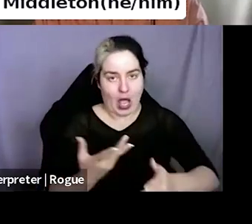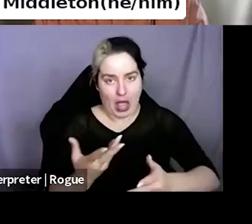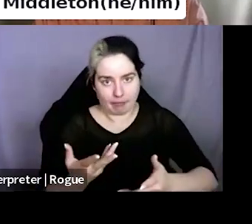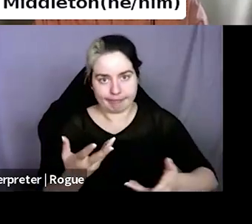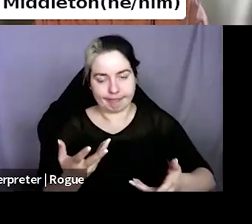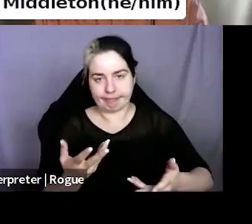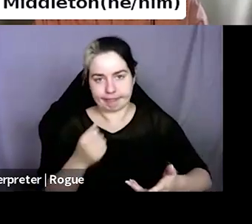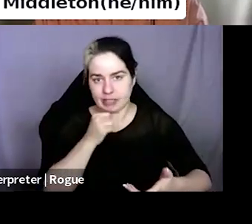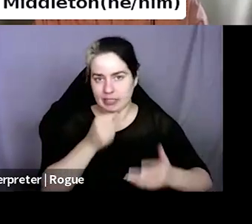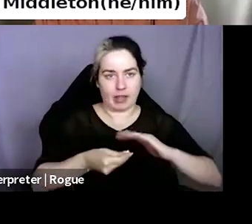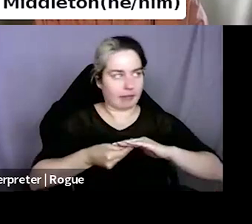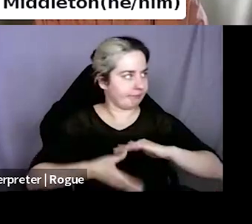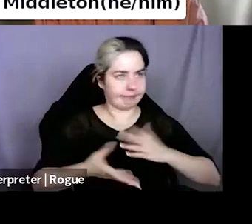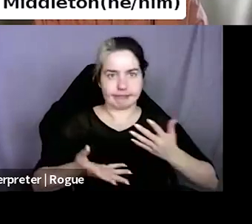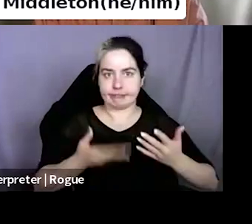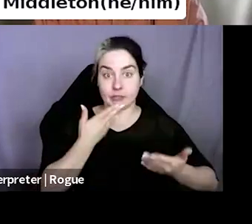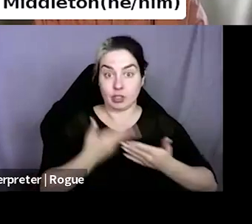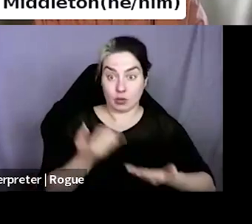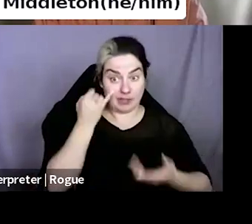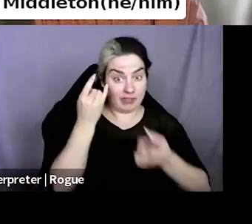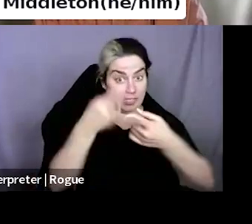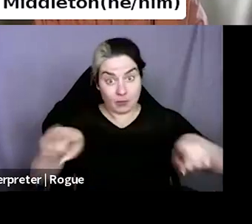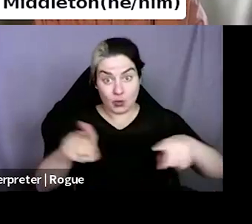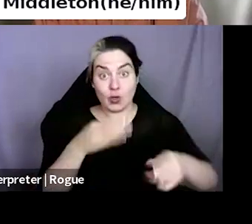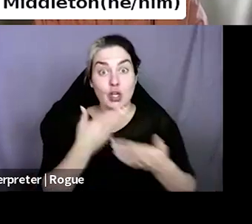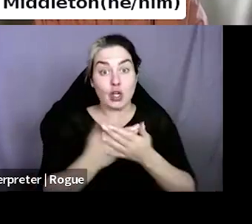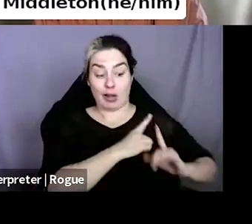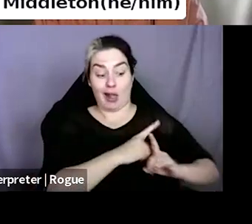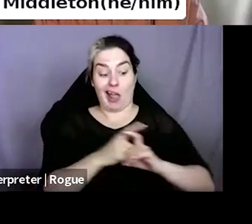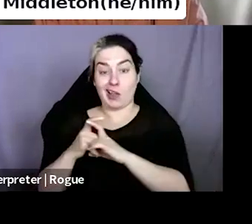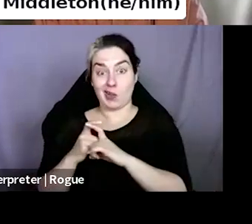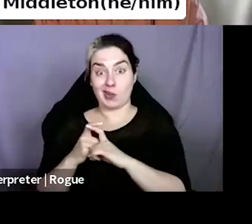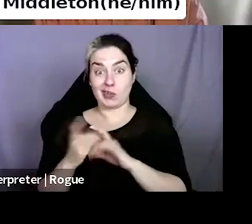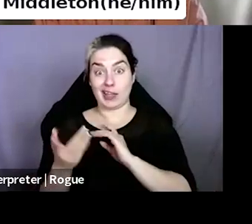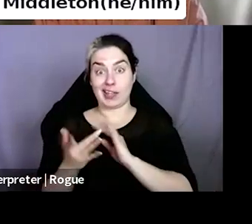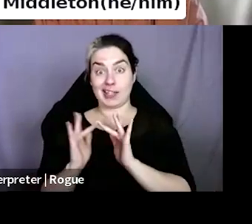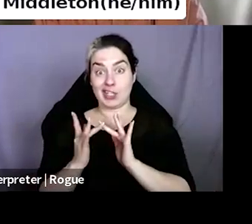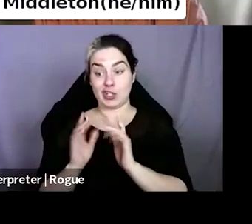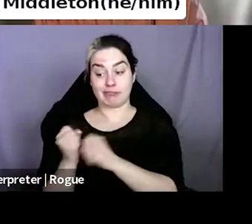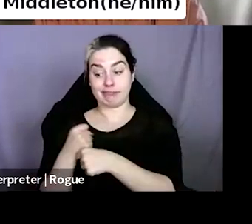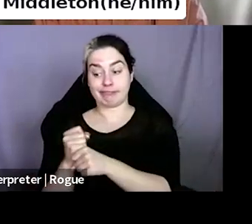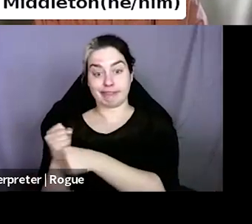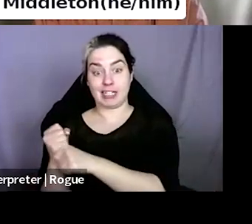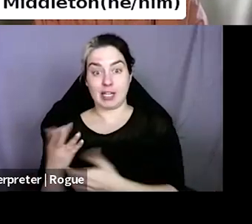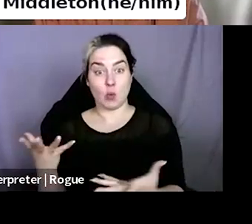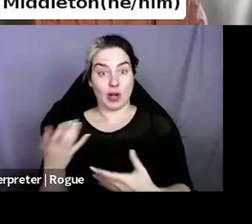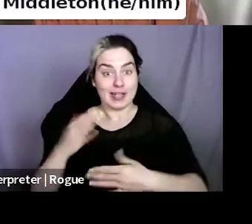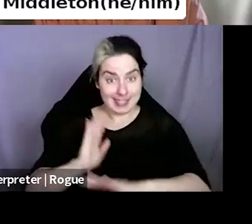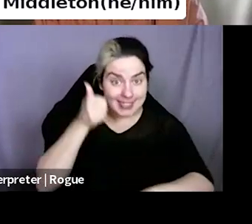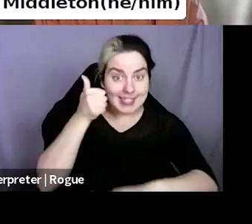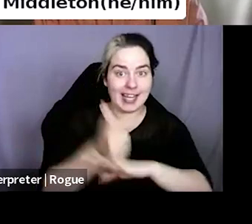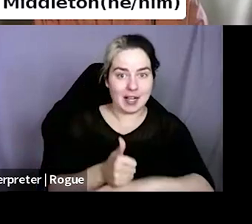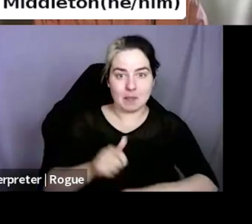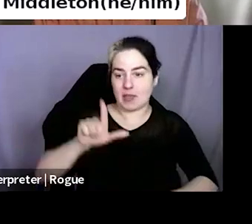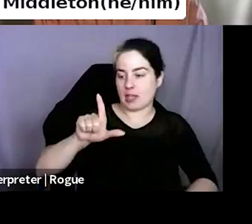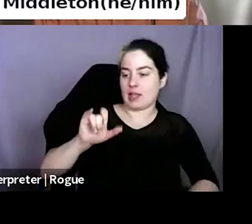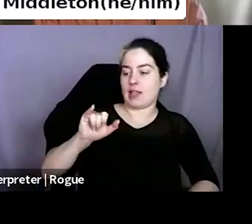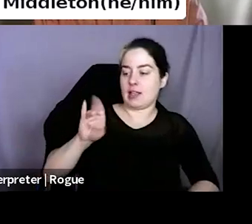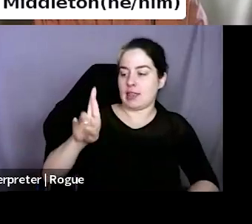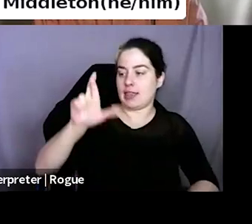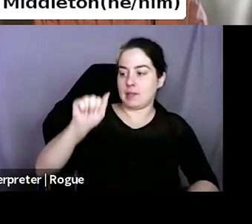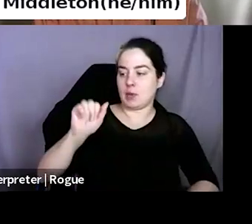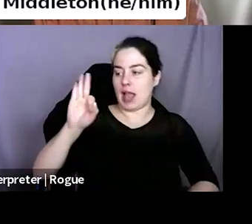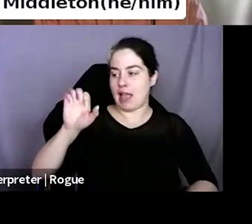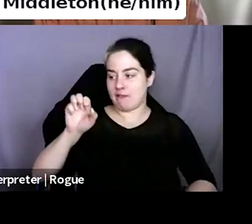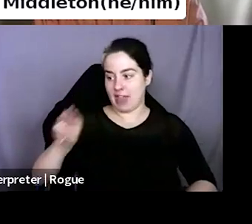is a good coder and wants to, to on the side, open the Libro FM of, of eBooks, I would be forever